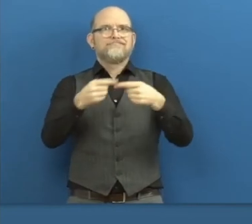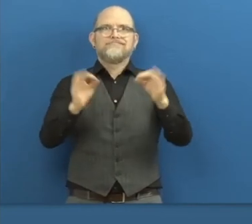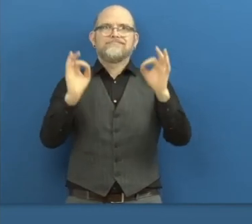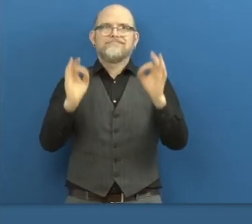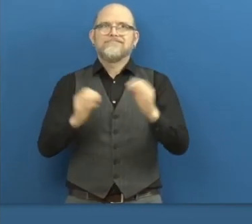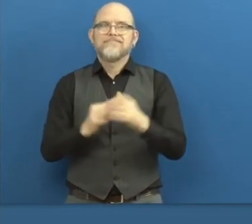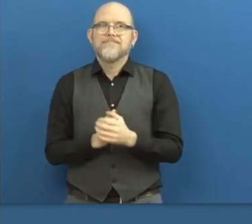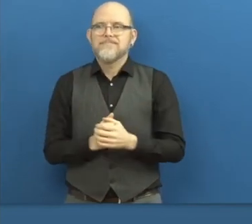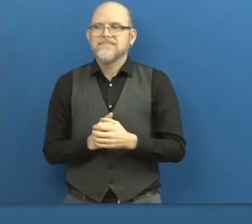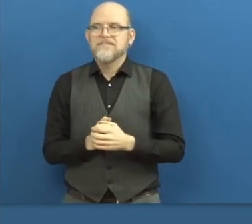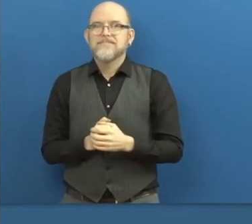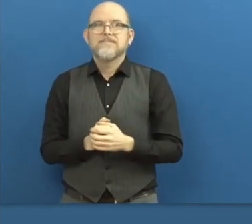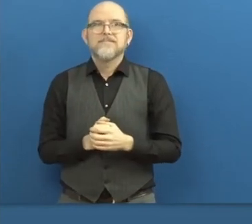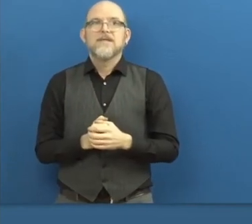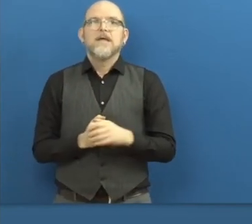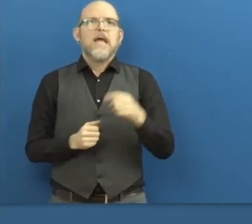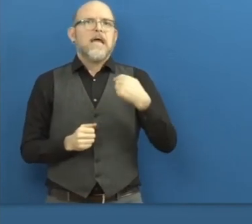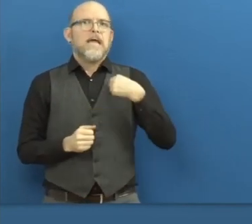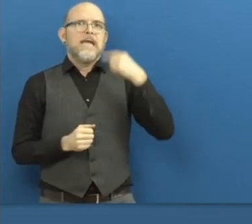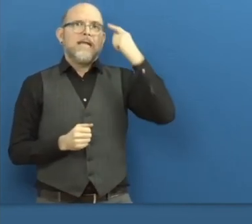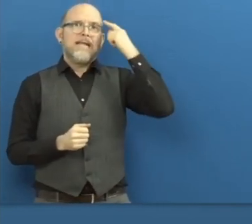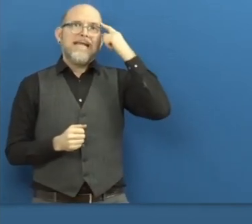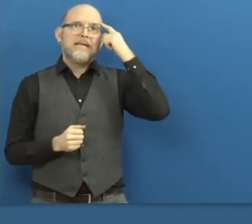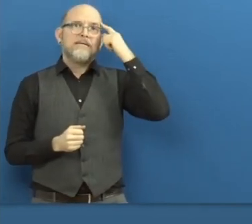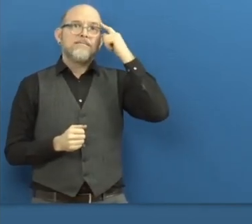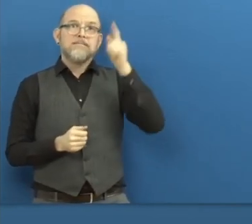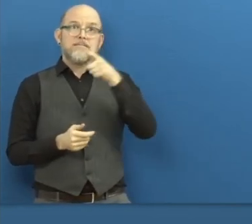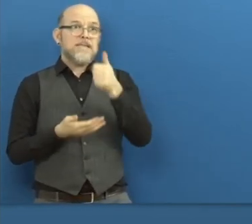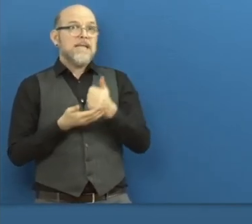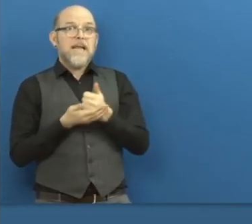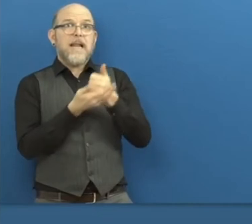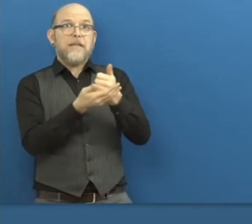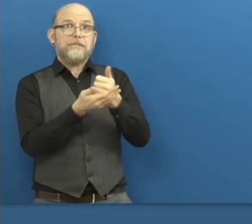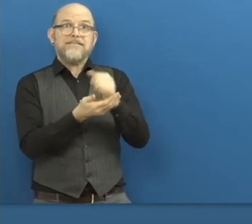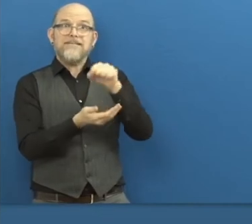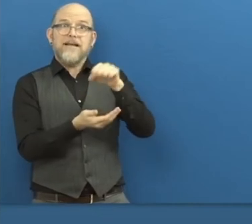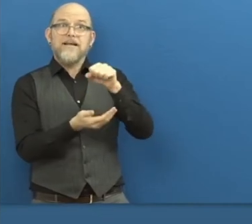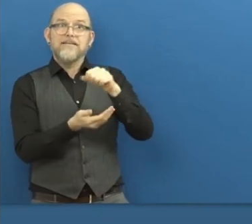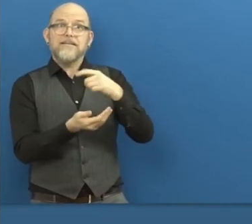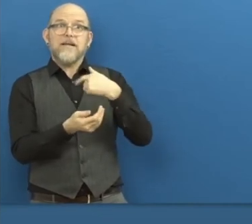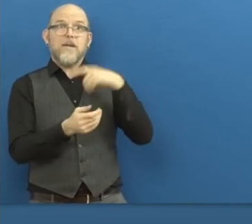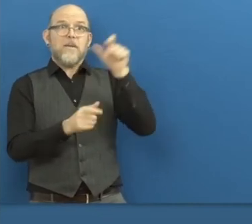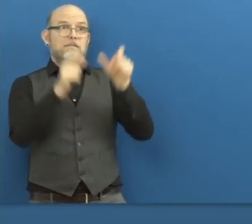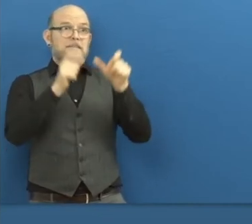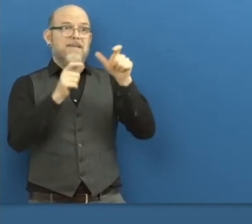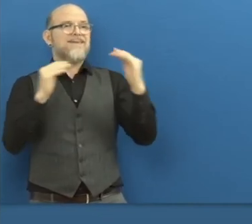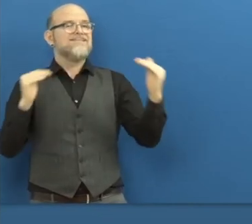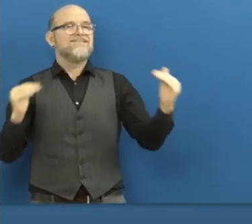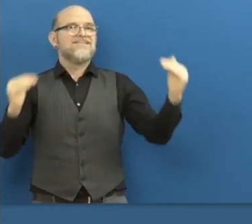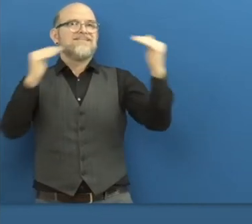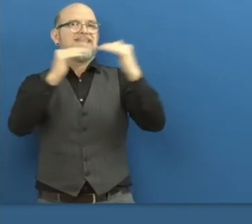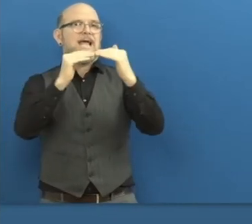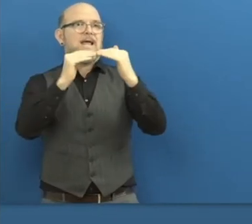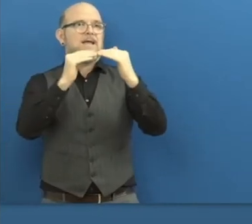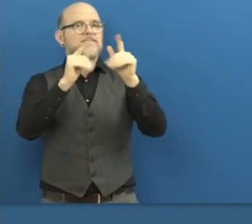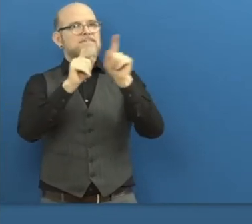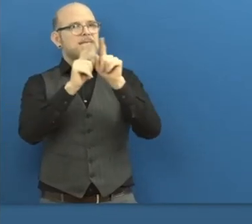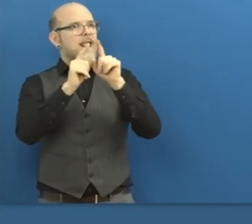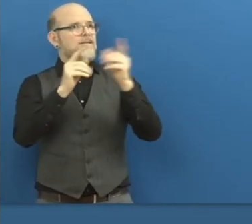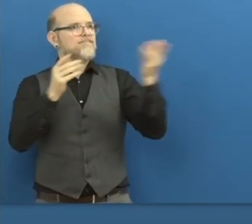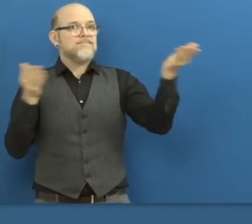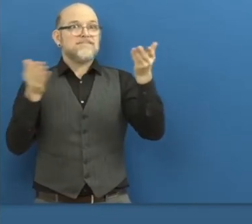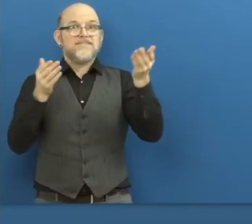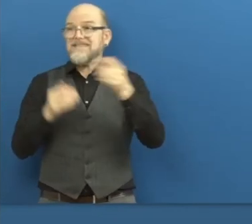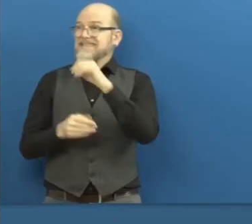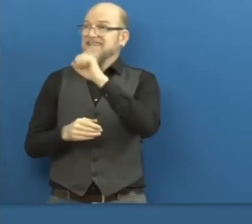Well, I would say you're simply helping them to treat people fairly, you know, inclusion could come after that. Okay, that's a good